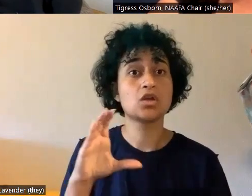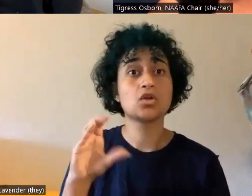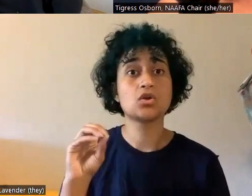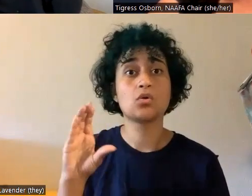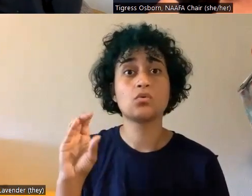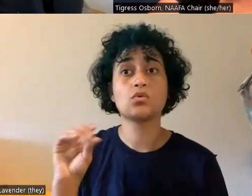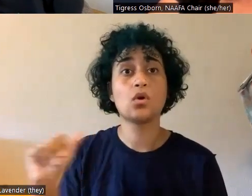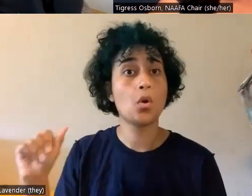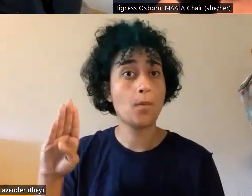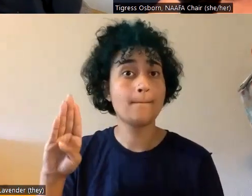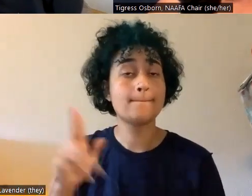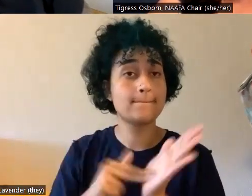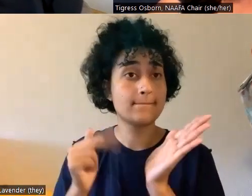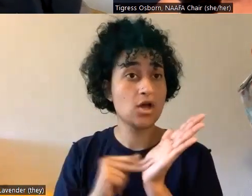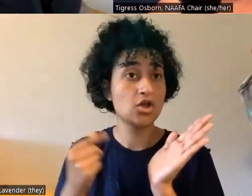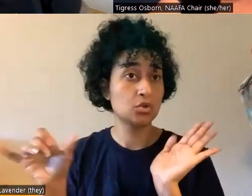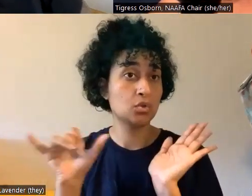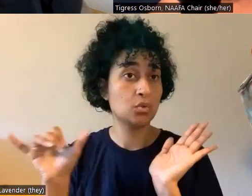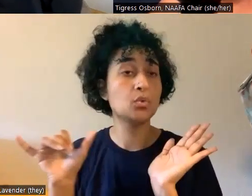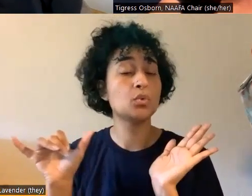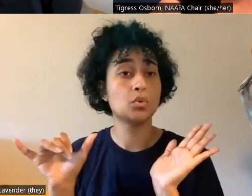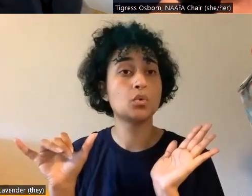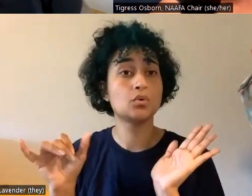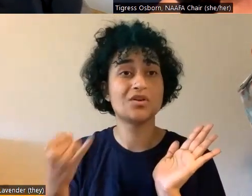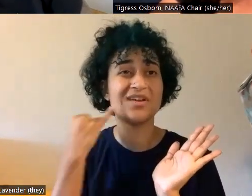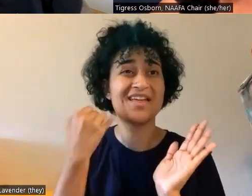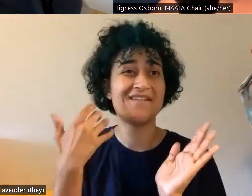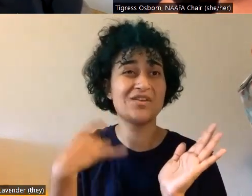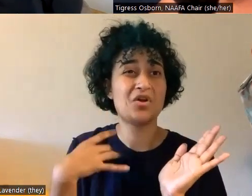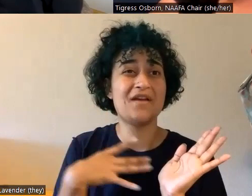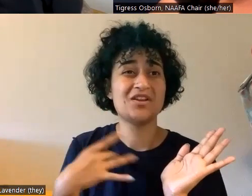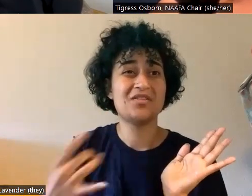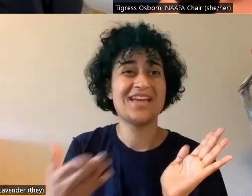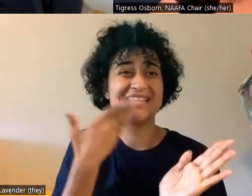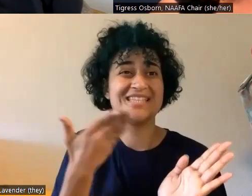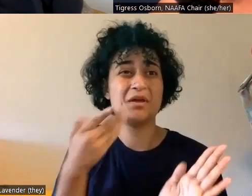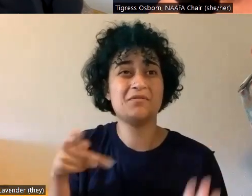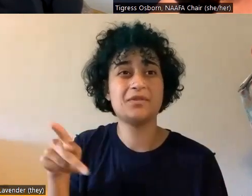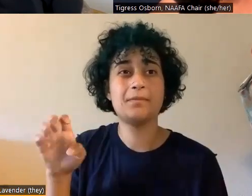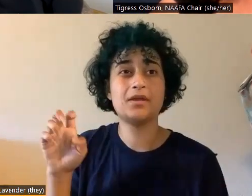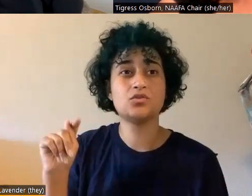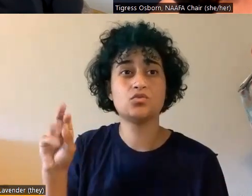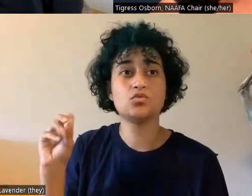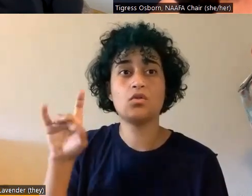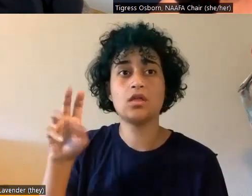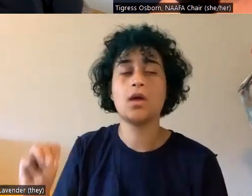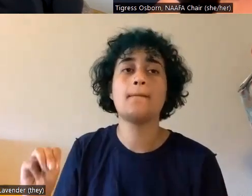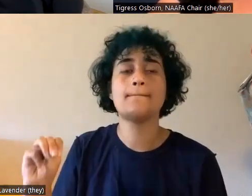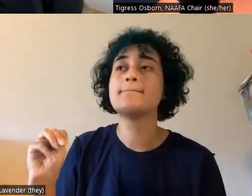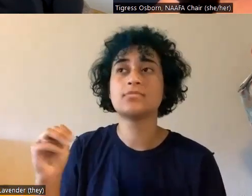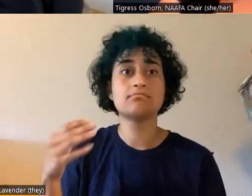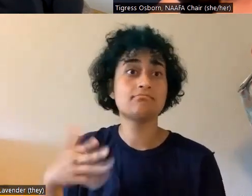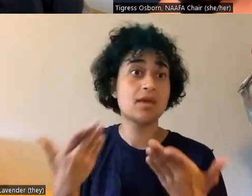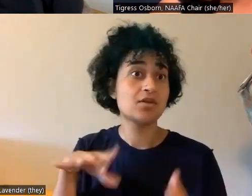blend. So if you don't like that sort of petroleum jelly scent of Vaseline, you might find the cocoa butter one more pleasant.